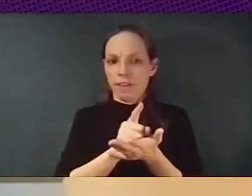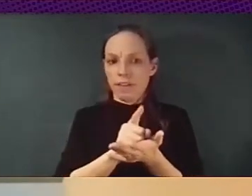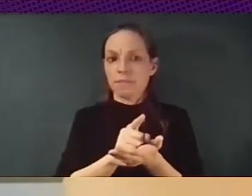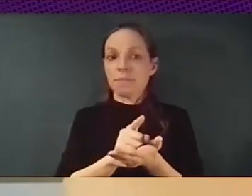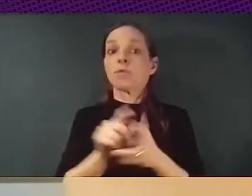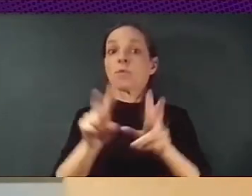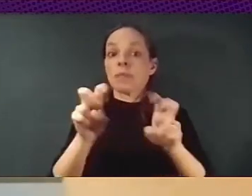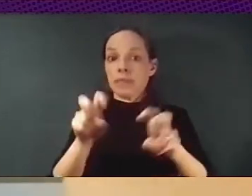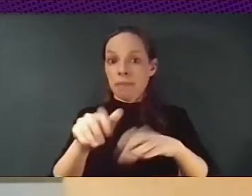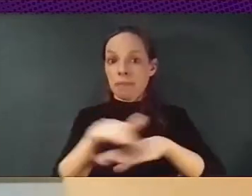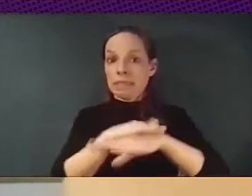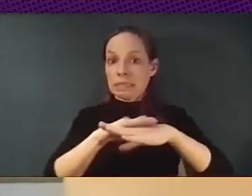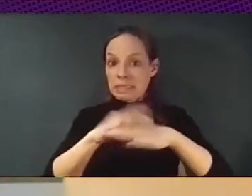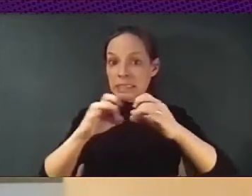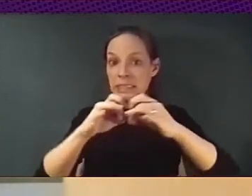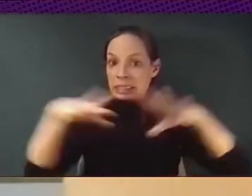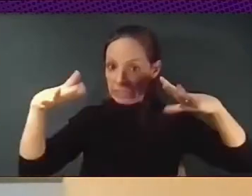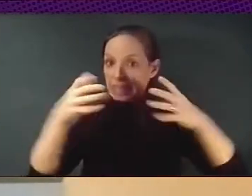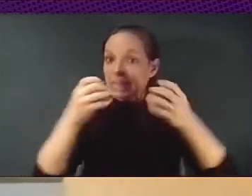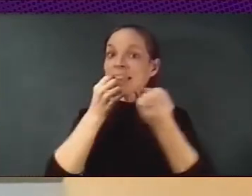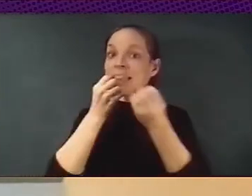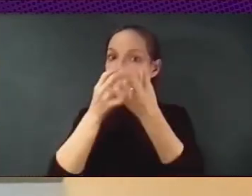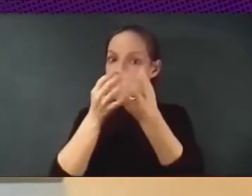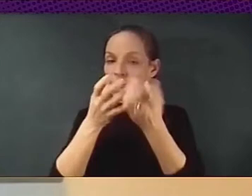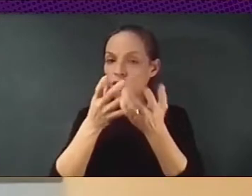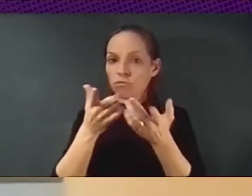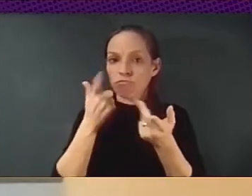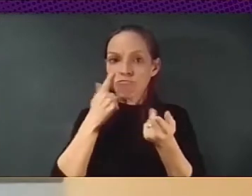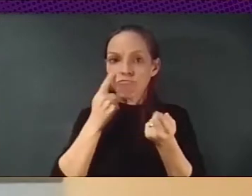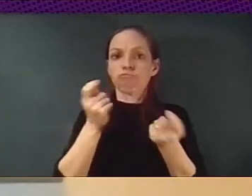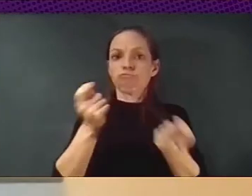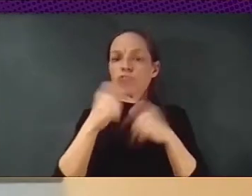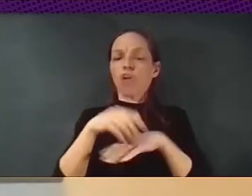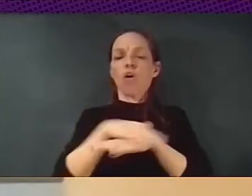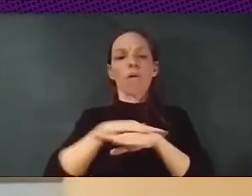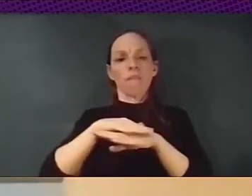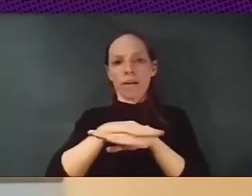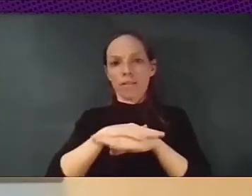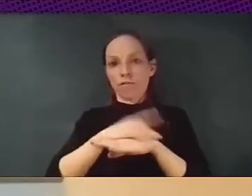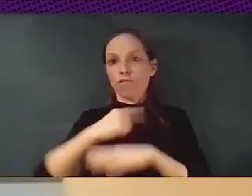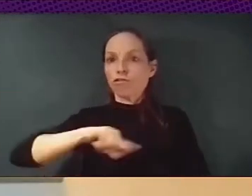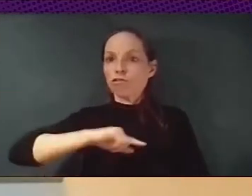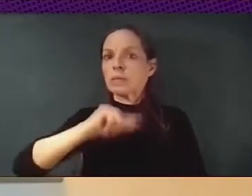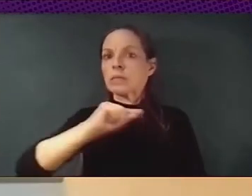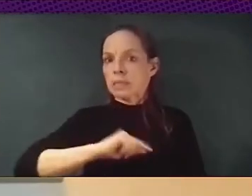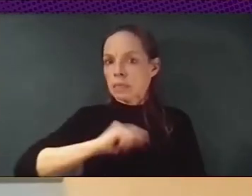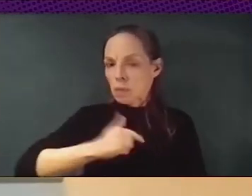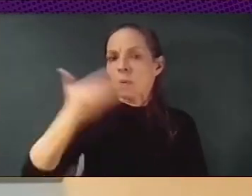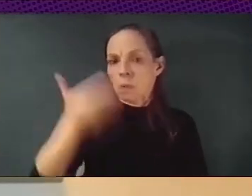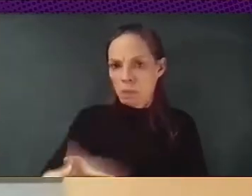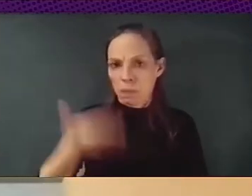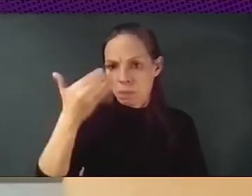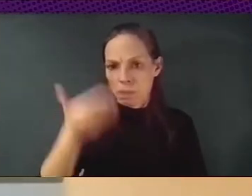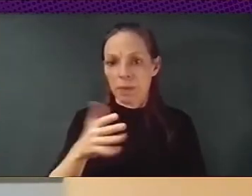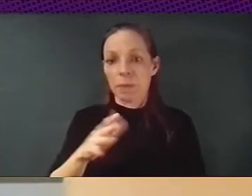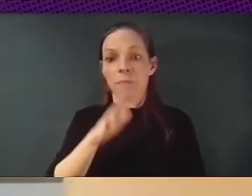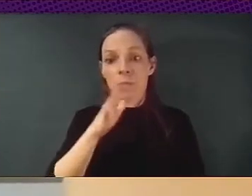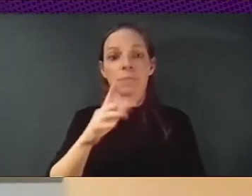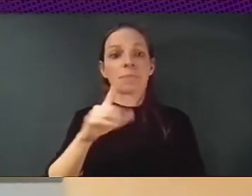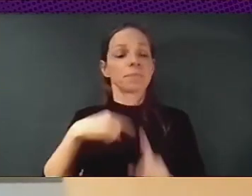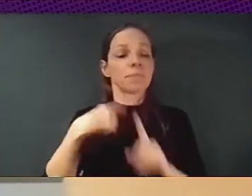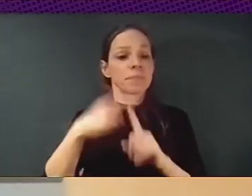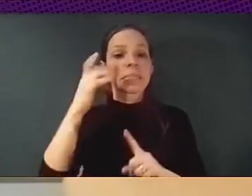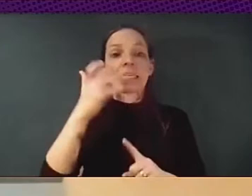particularly important. Also, because if you use this technological infrastructure and data to serve